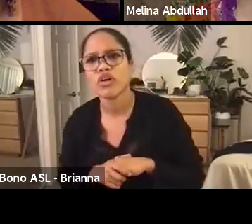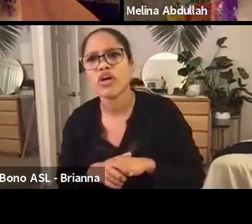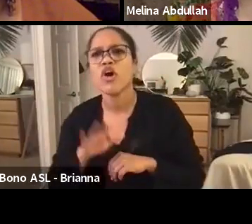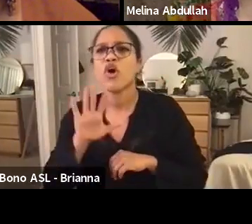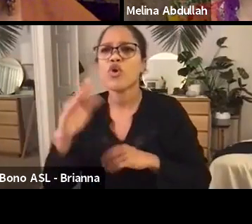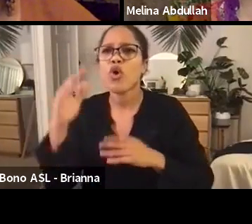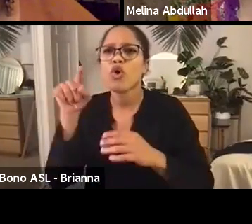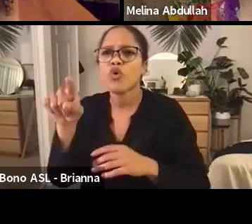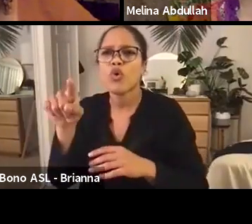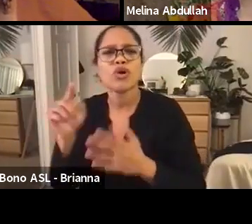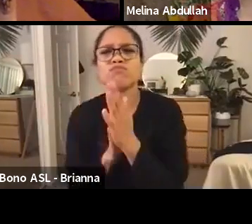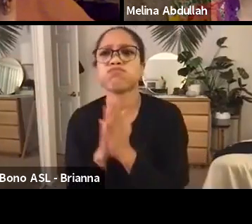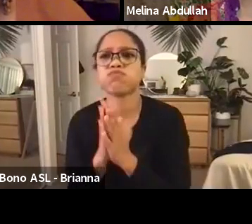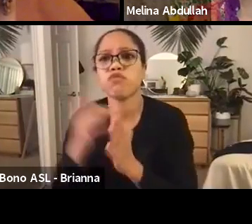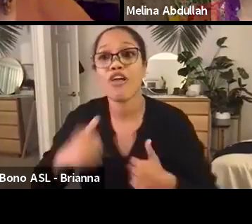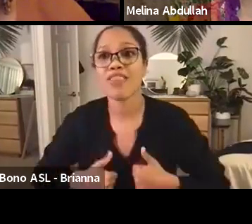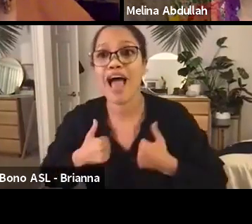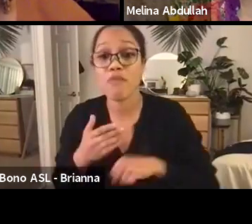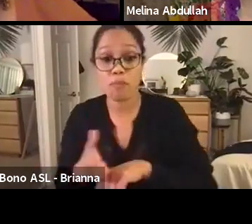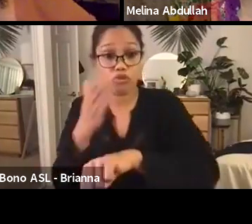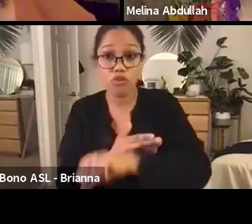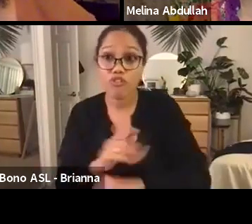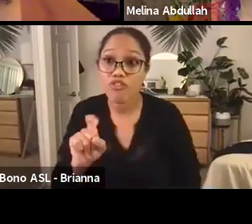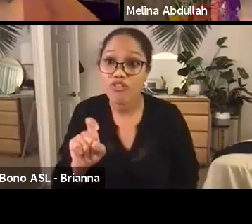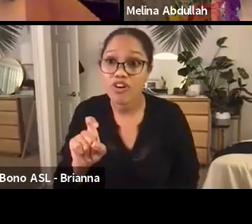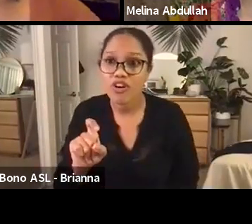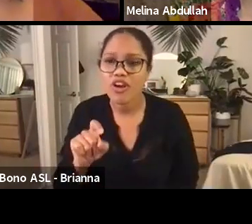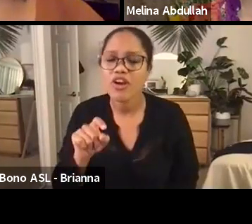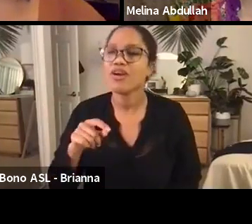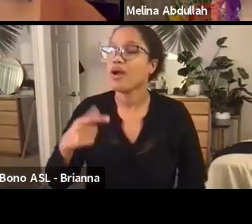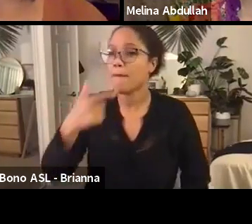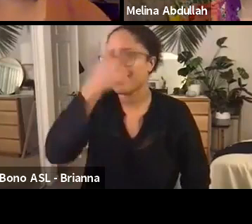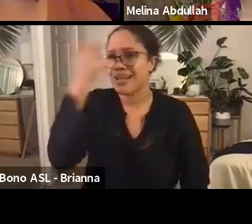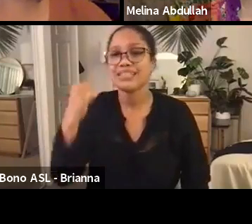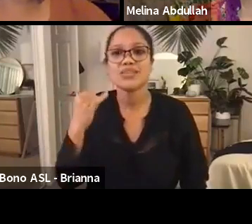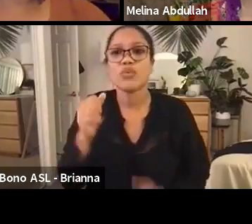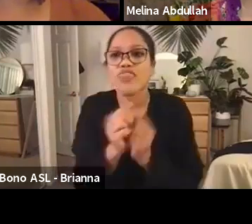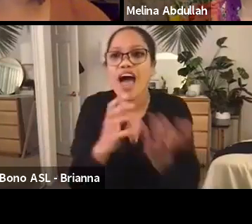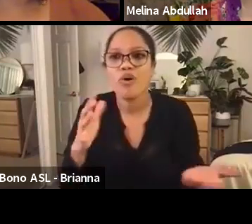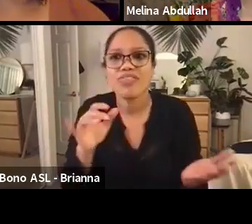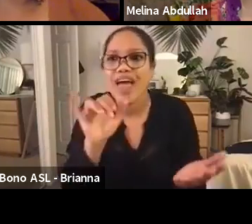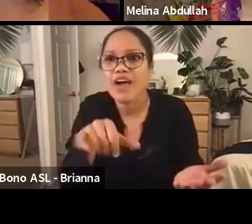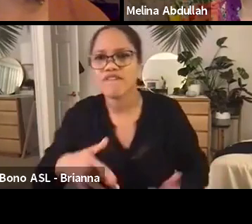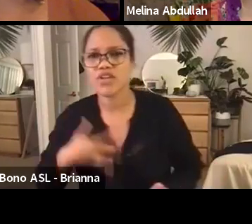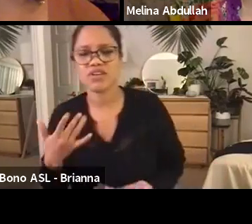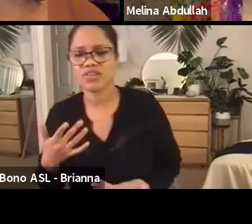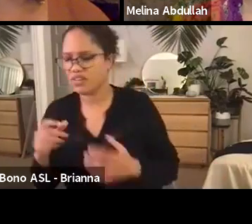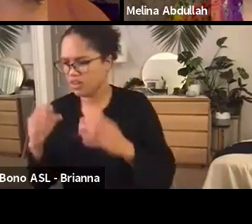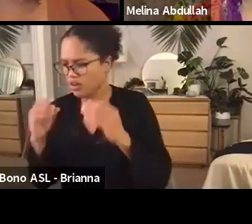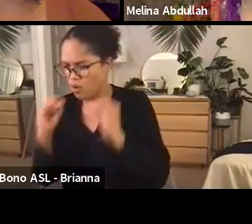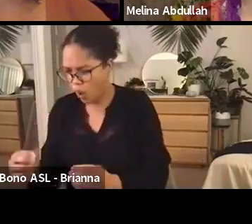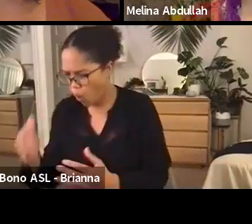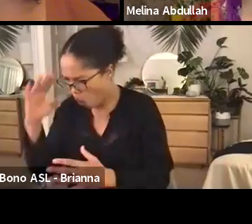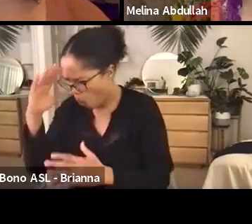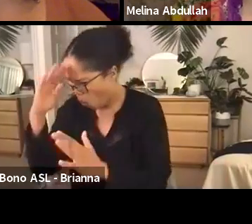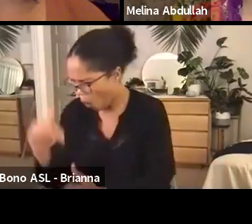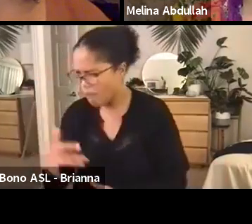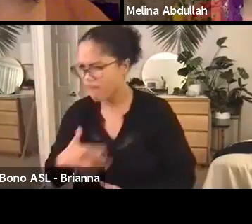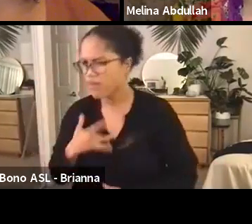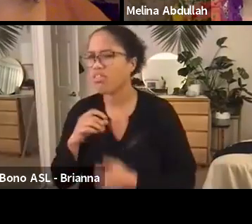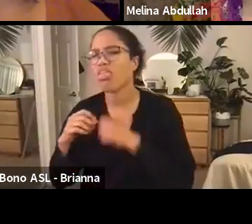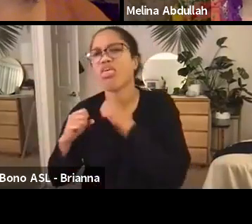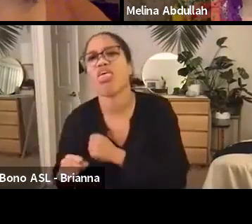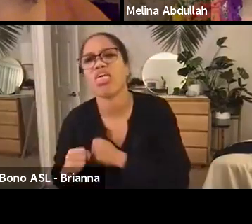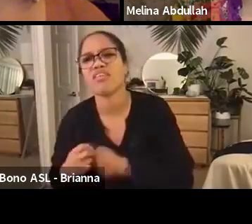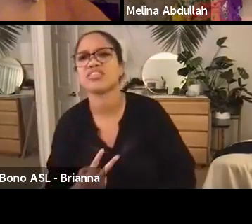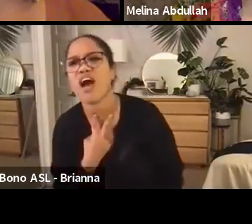improved? Because I know what it's like to be in poverty and you feel hopeless, you feel bound. And so we want to measure how, how do people feel liberated